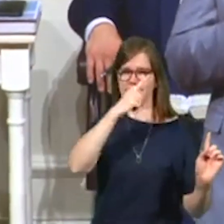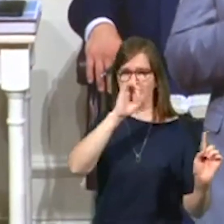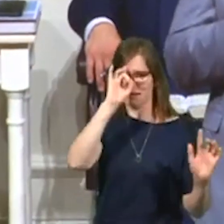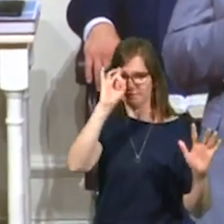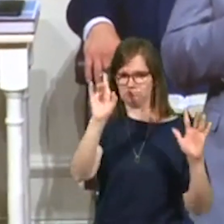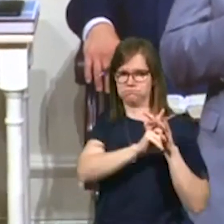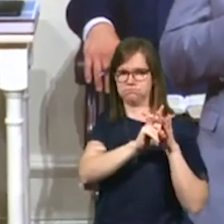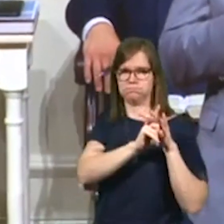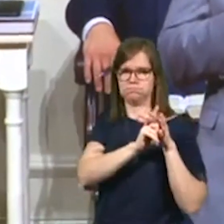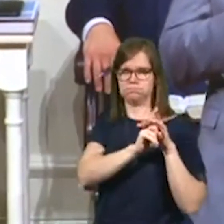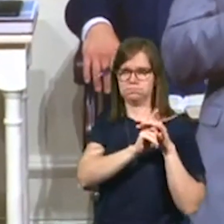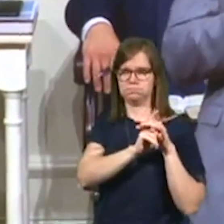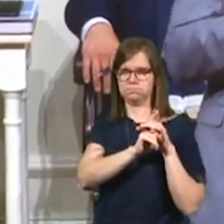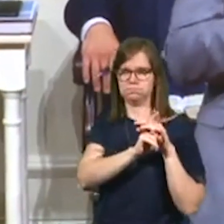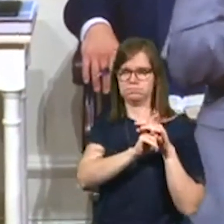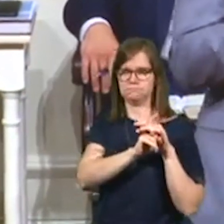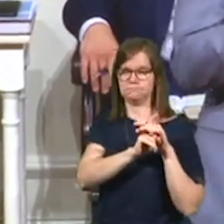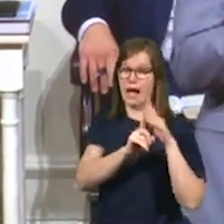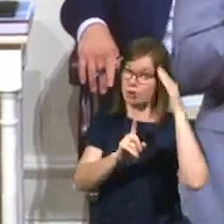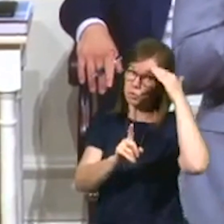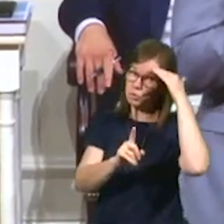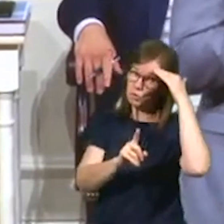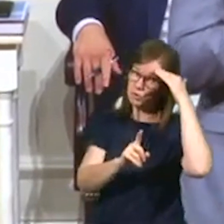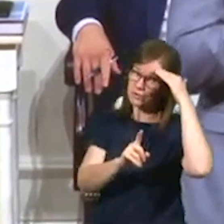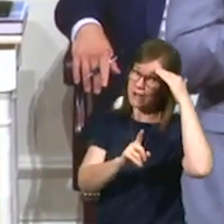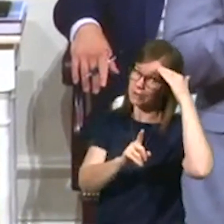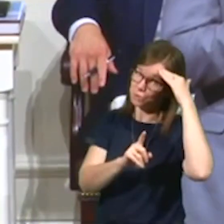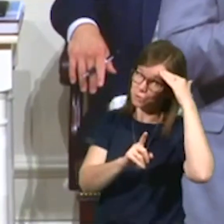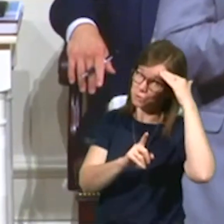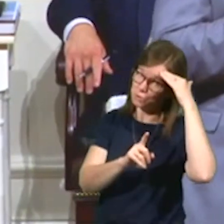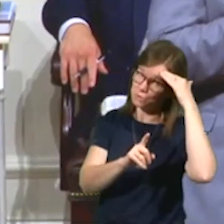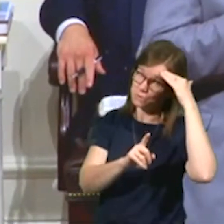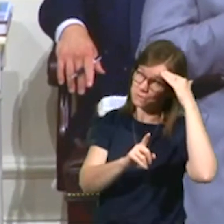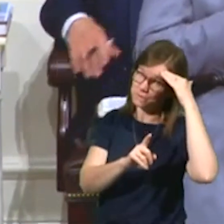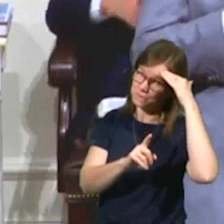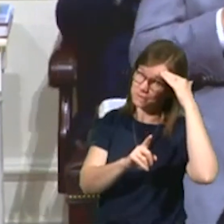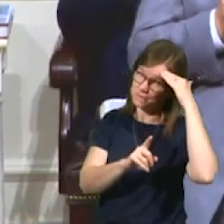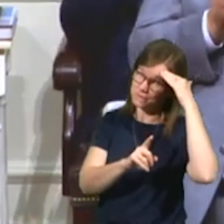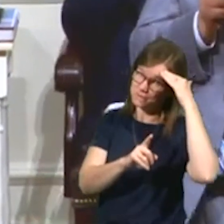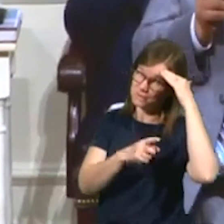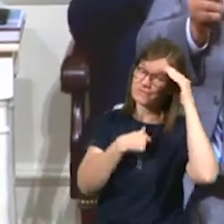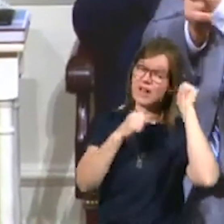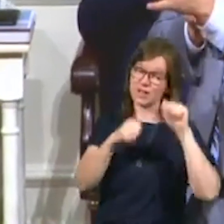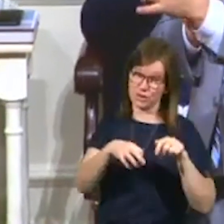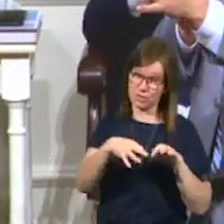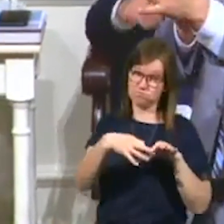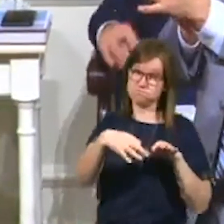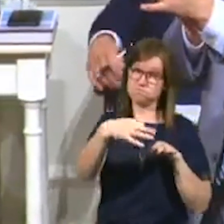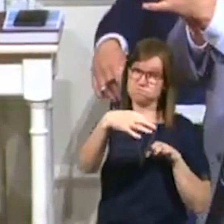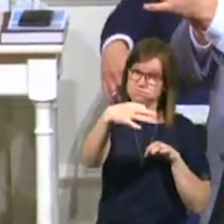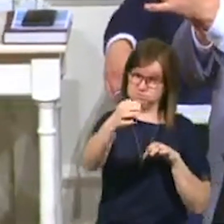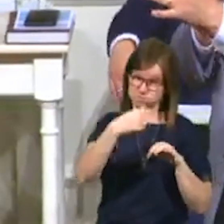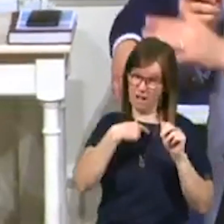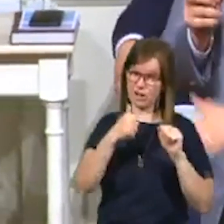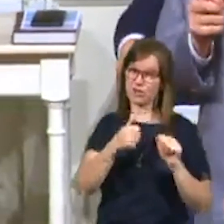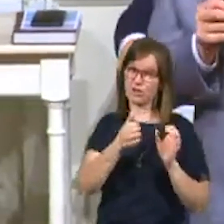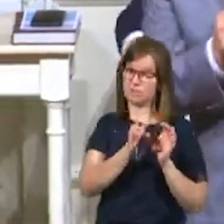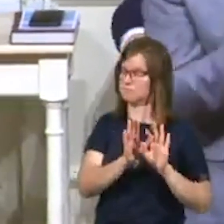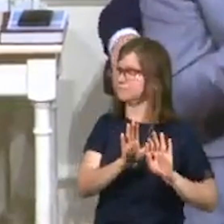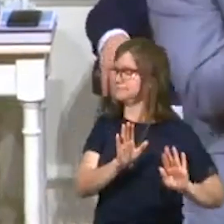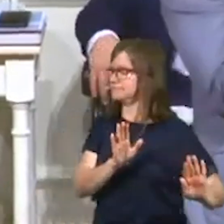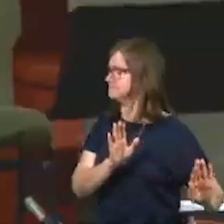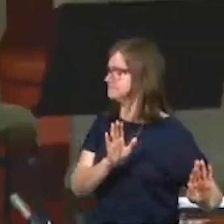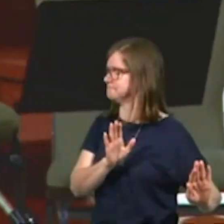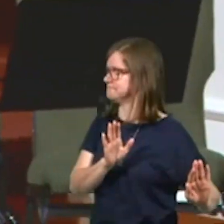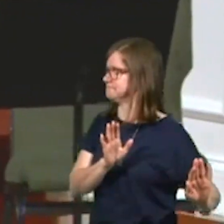mind. And I knew, watch this, I knew. I could put it off. I can compartmentalize it. I could